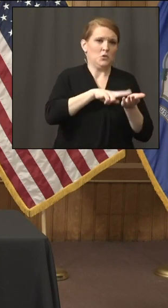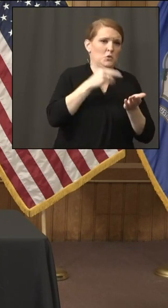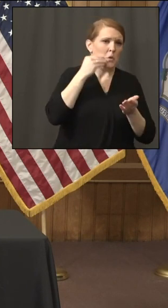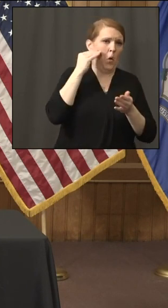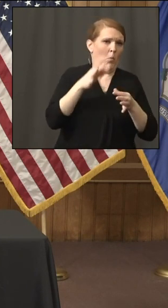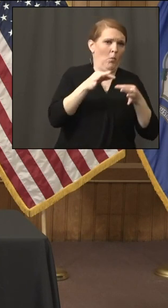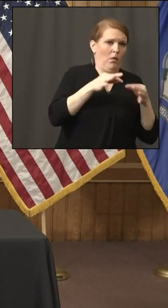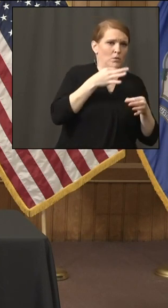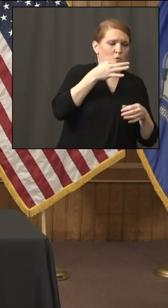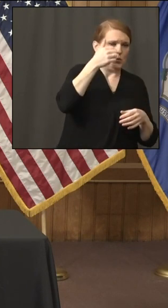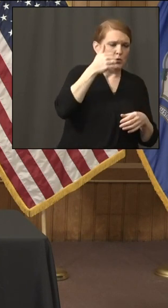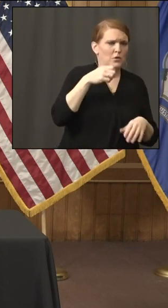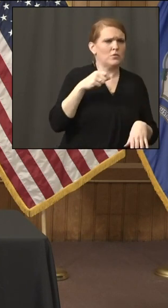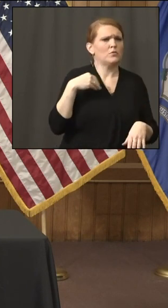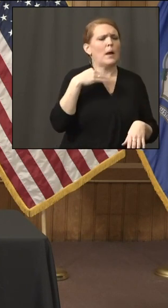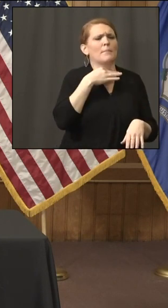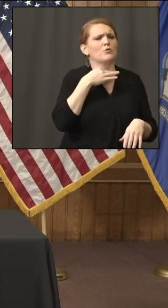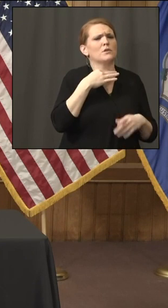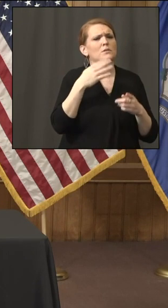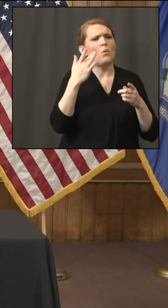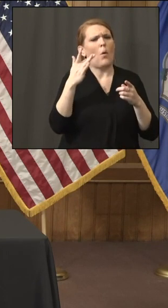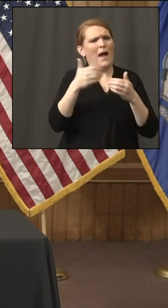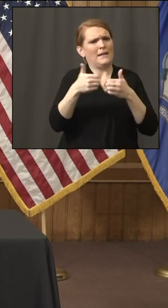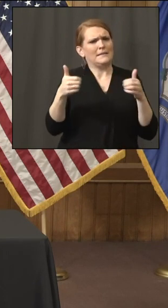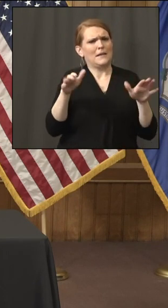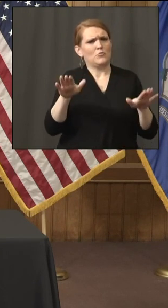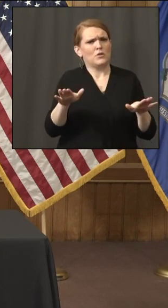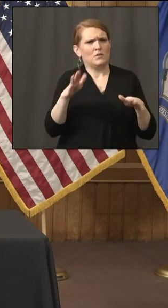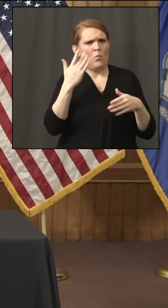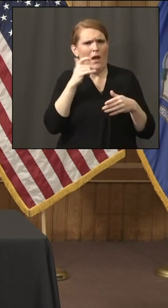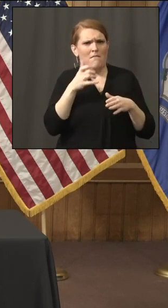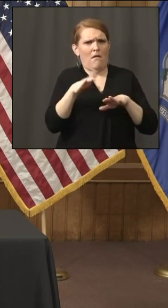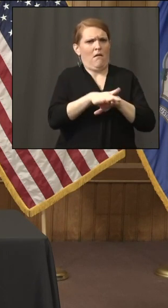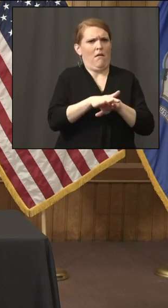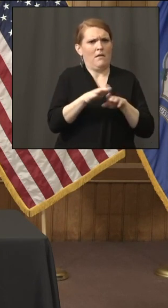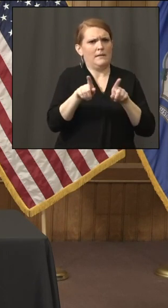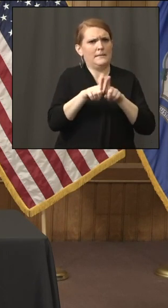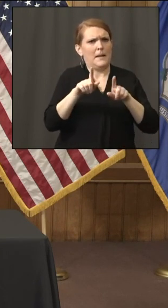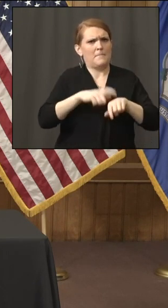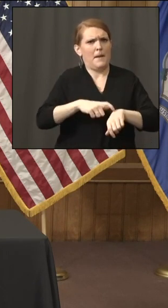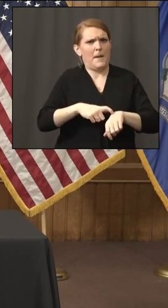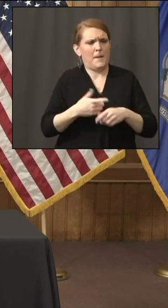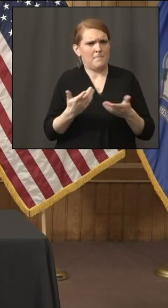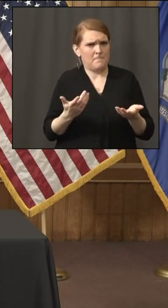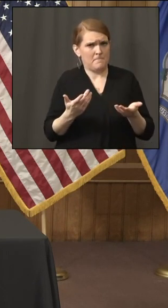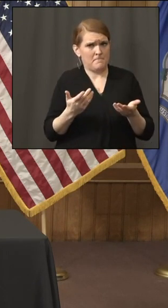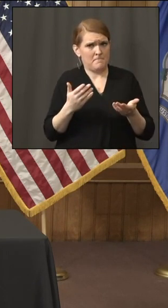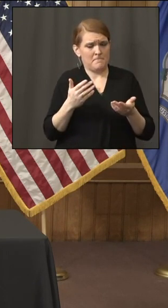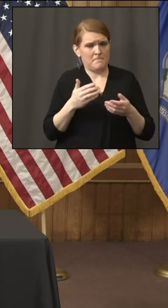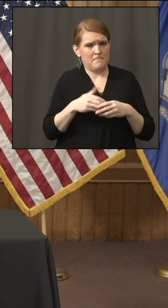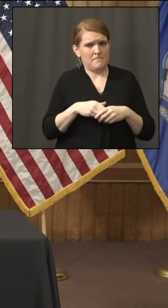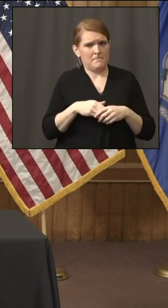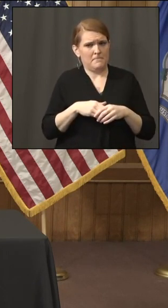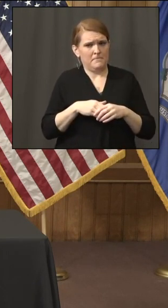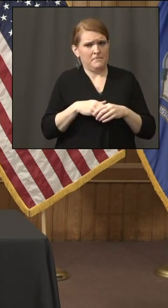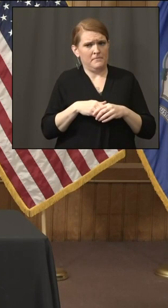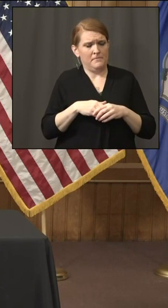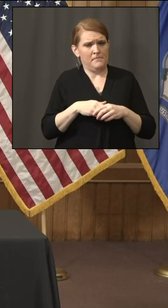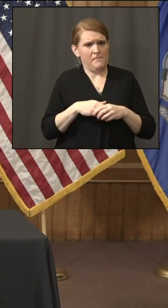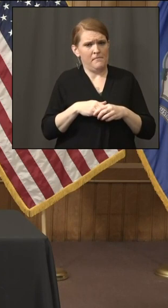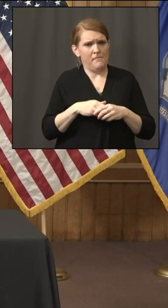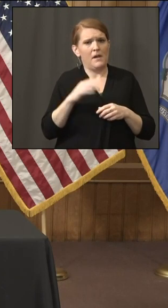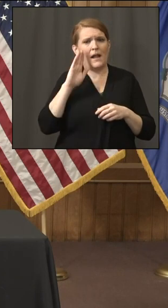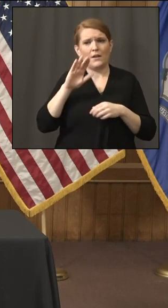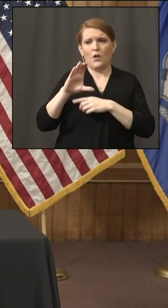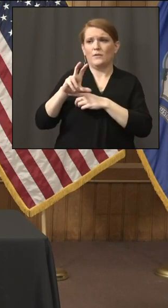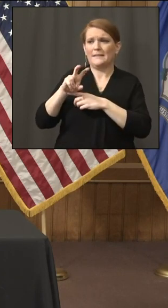clarity as to why they're not included in the same week as nursing homes. And is that process the same as the CVS and Walgreens